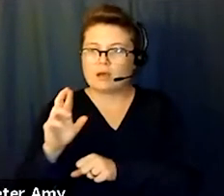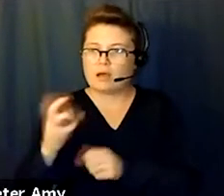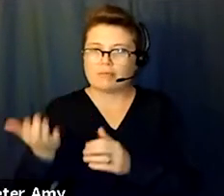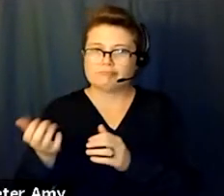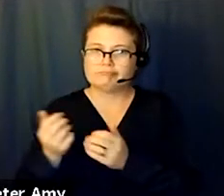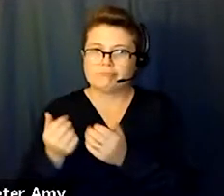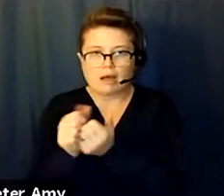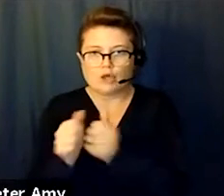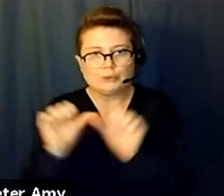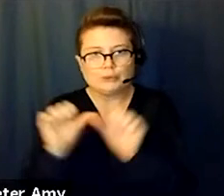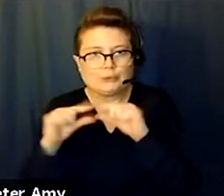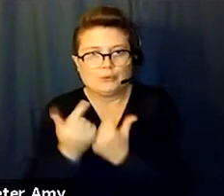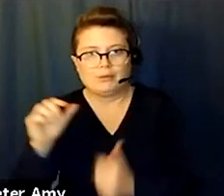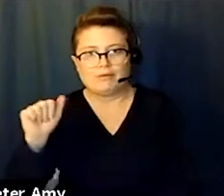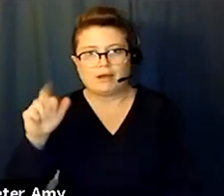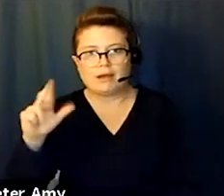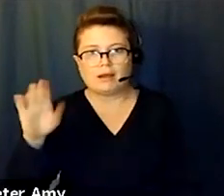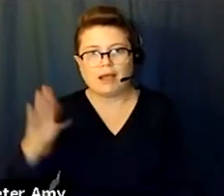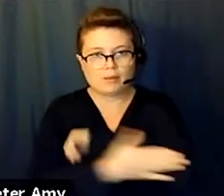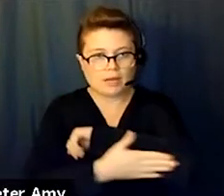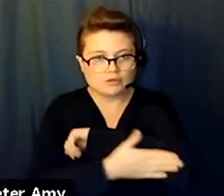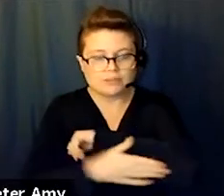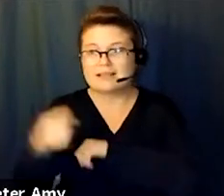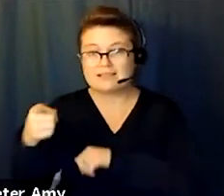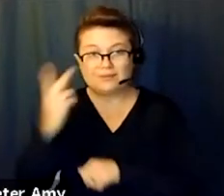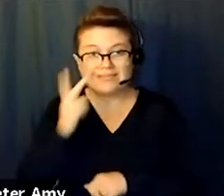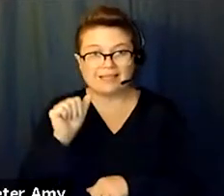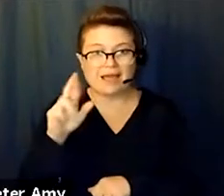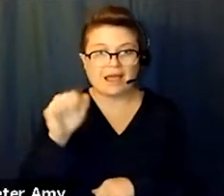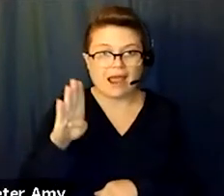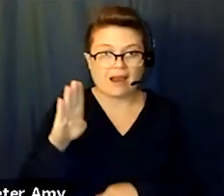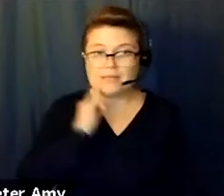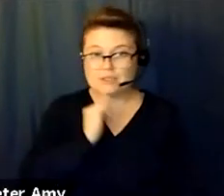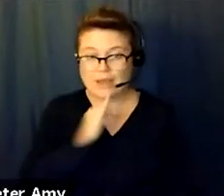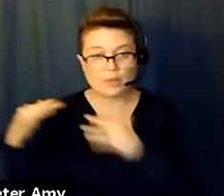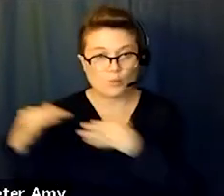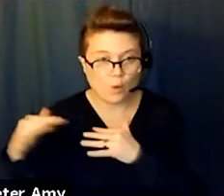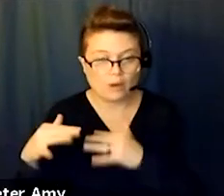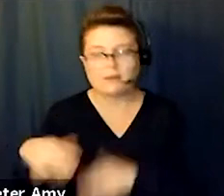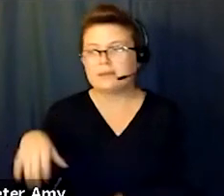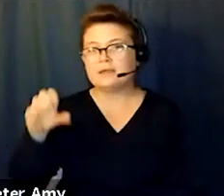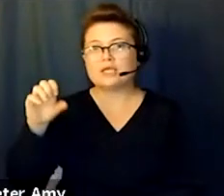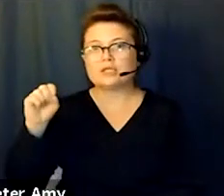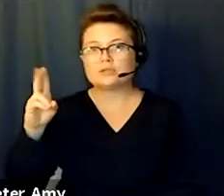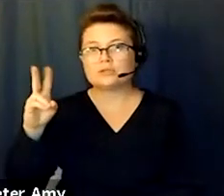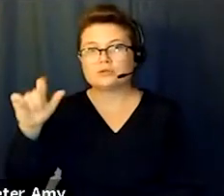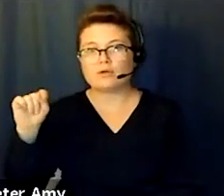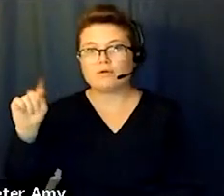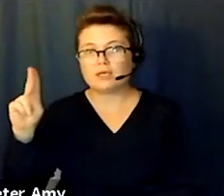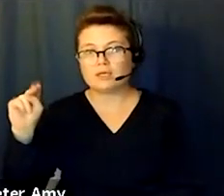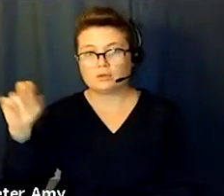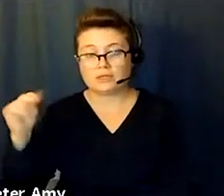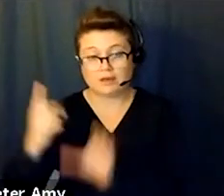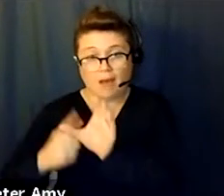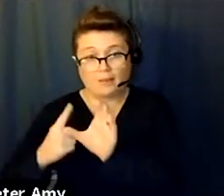to resist Israel, the 1948 Arab-Israeli war. And the Soviet Union and the communists have always been on the side of